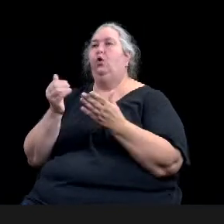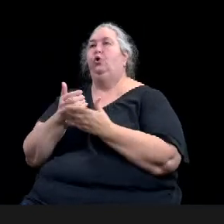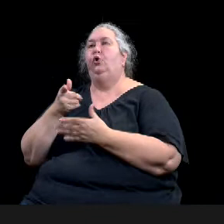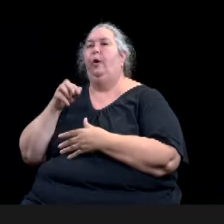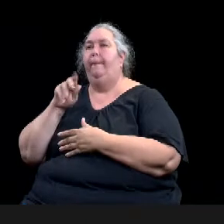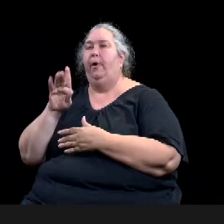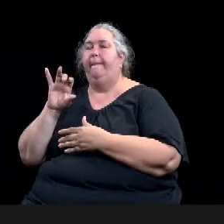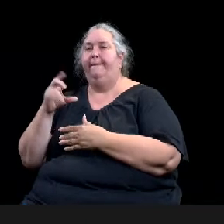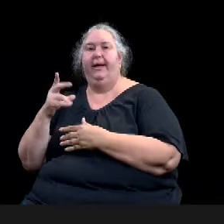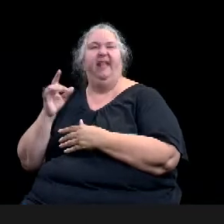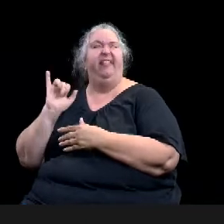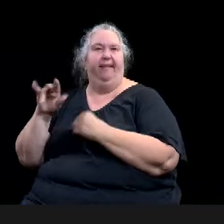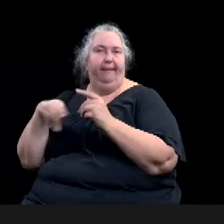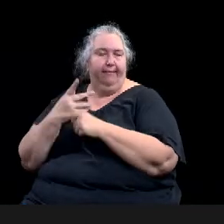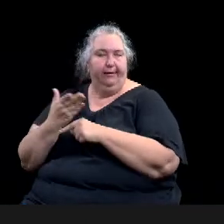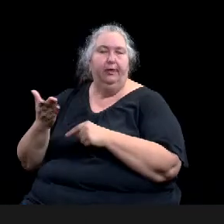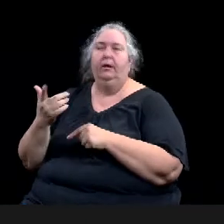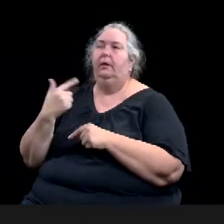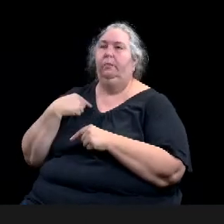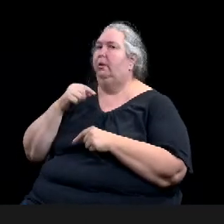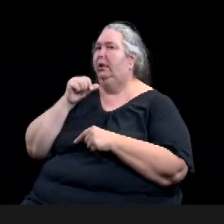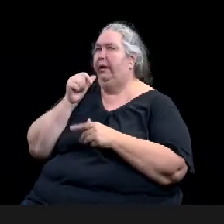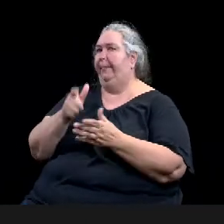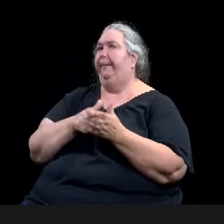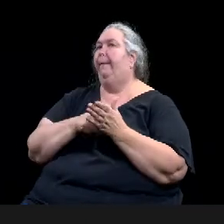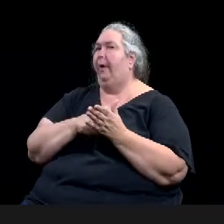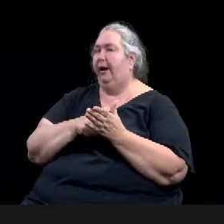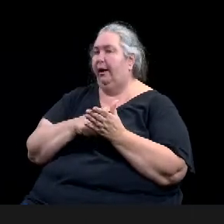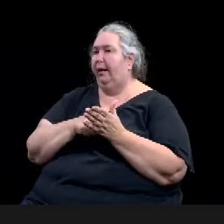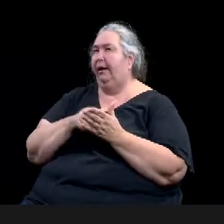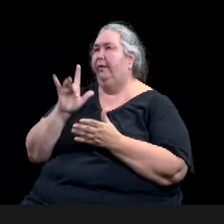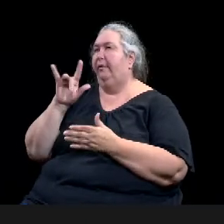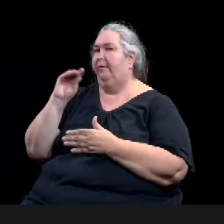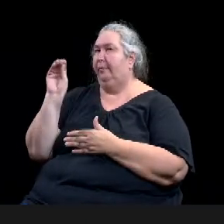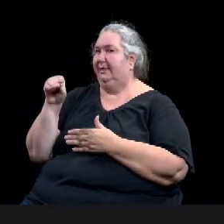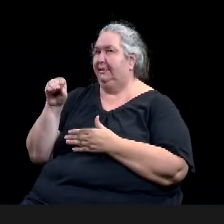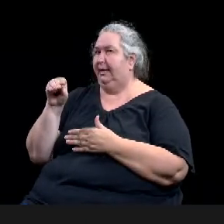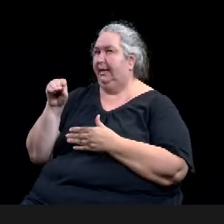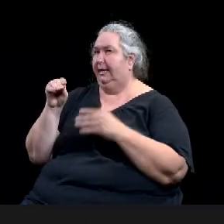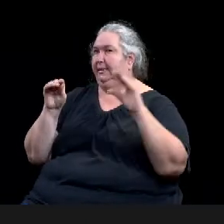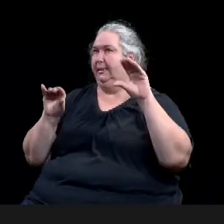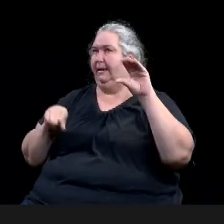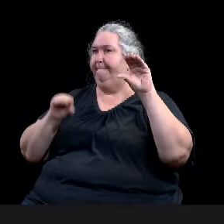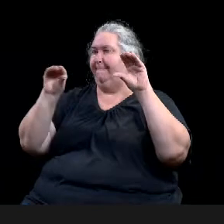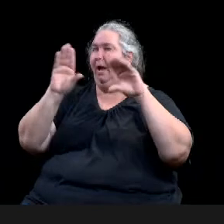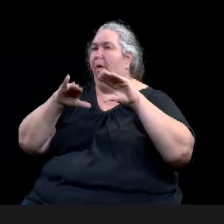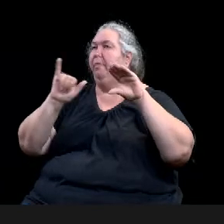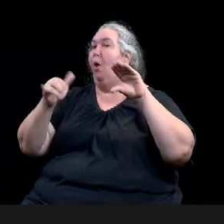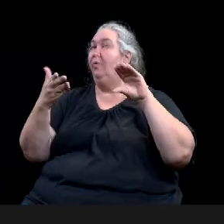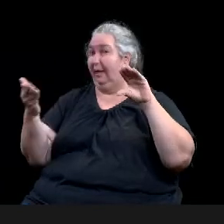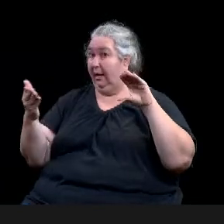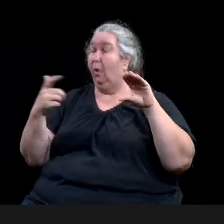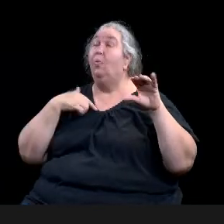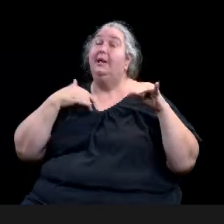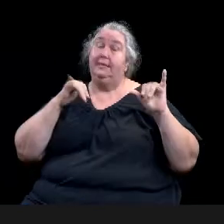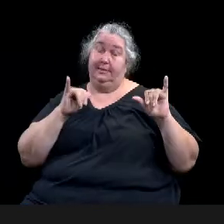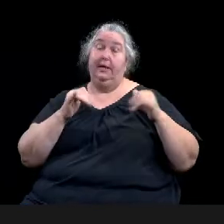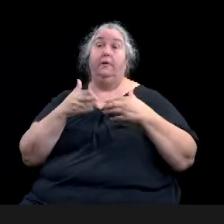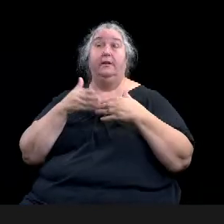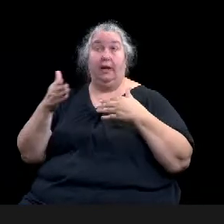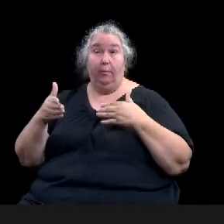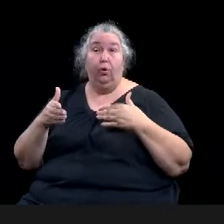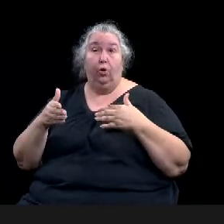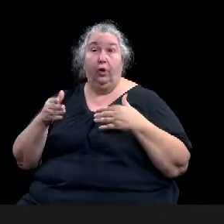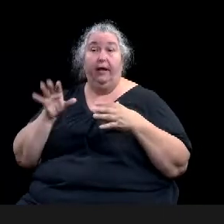We would still require the neighborhood input, the application, certainly if they're creating maybe a new logo or graphics for signage, they would